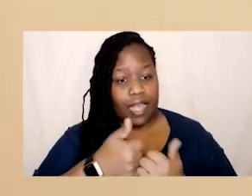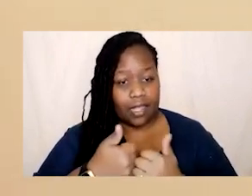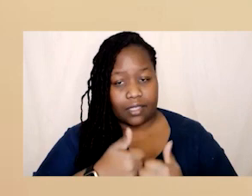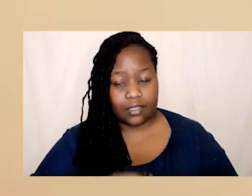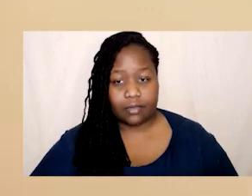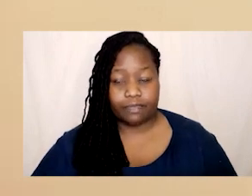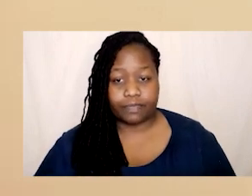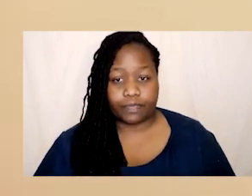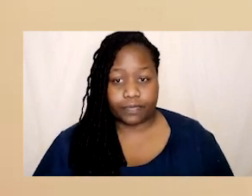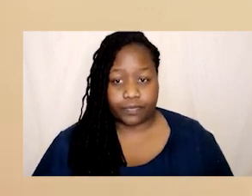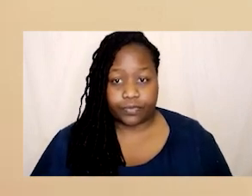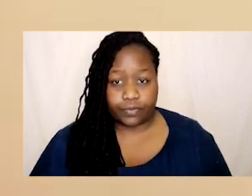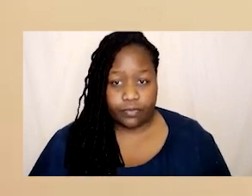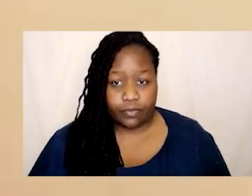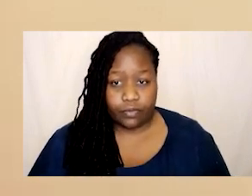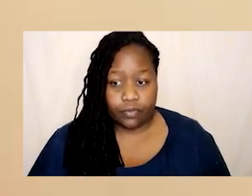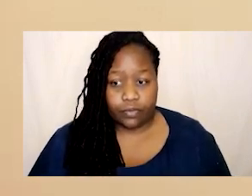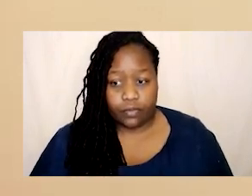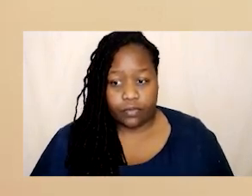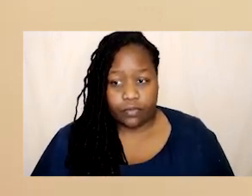what i think i think also